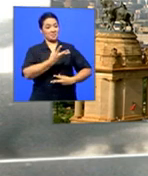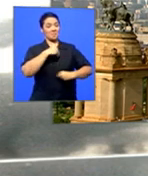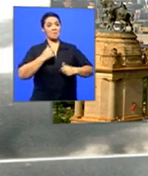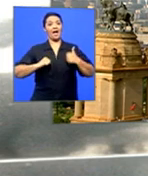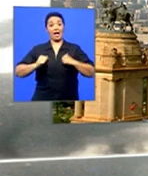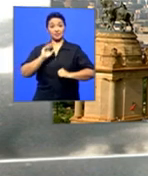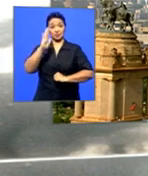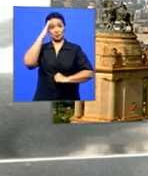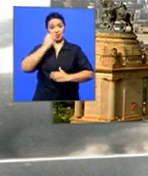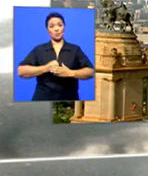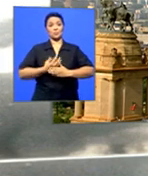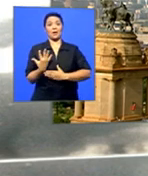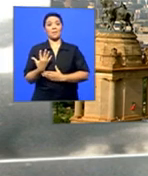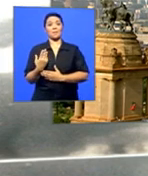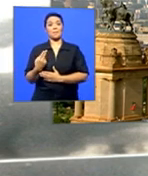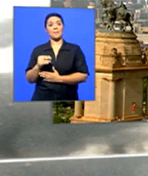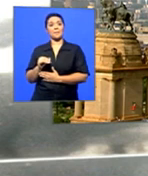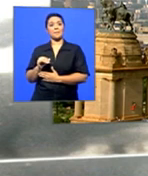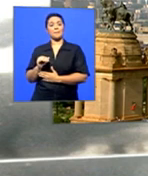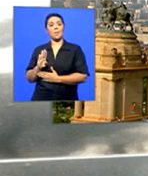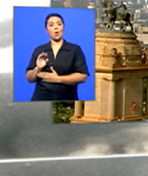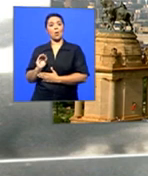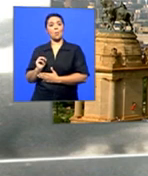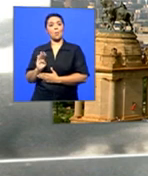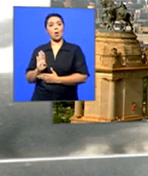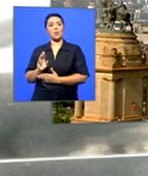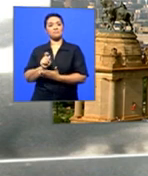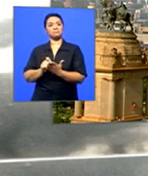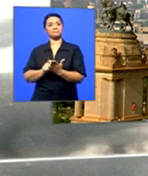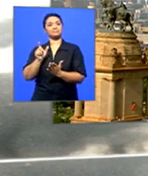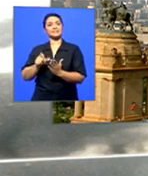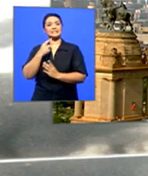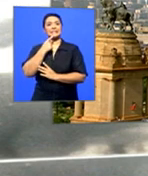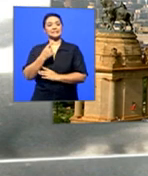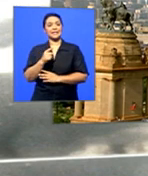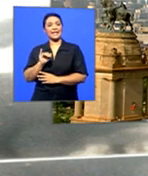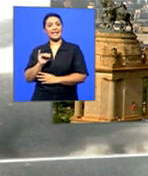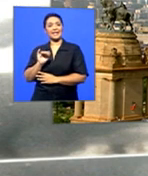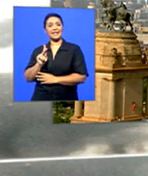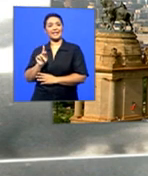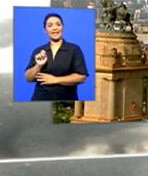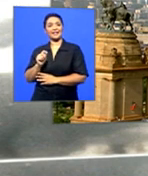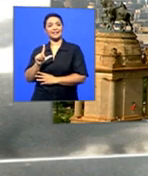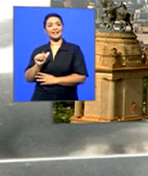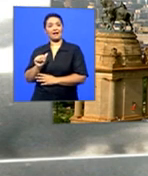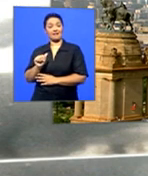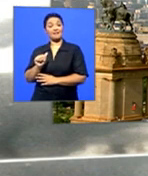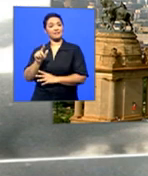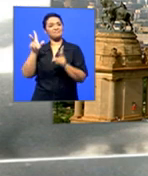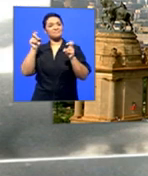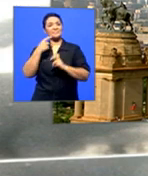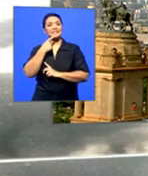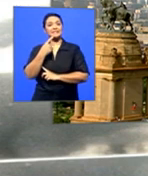by H.I.E. Lomo about, it's titled, Ikela. And there's a part where he